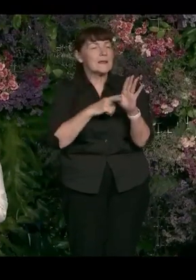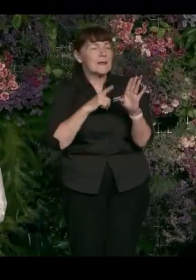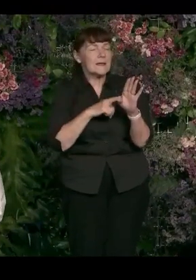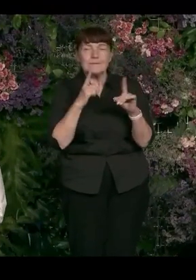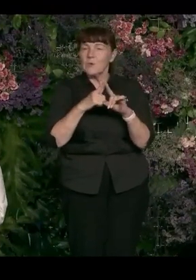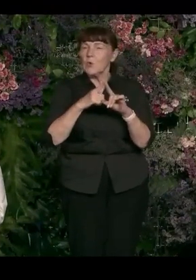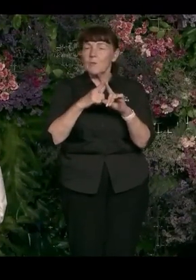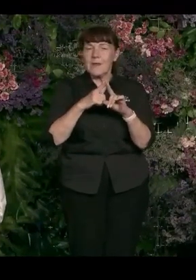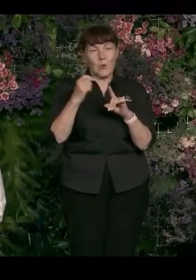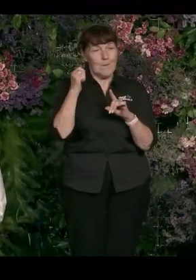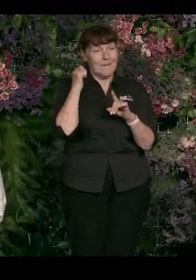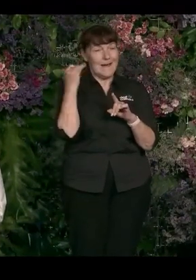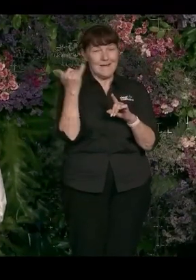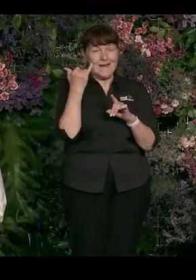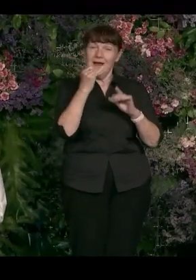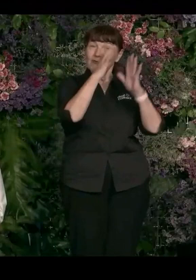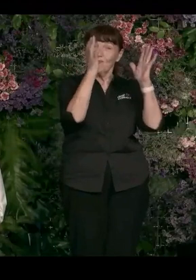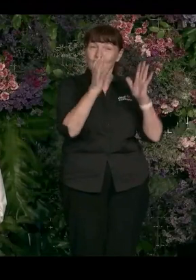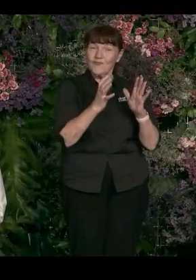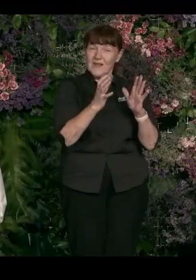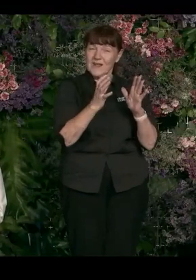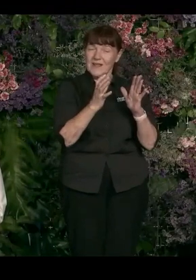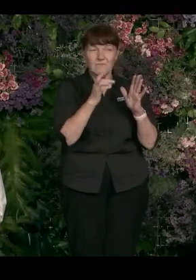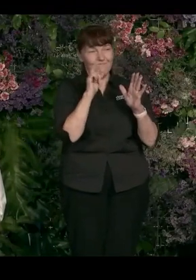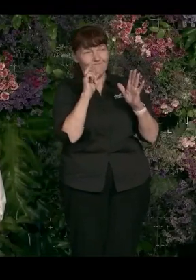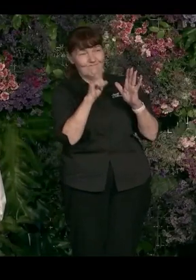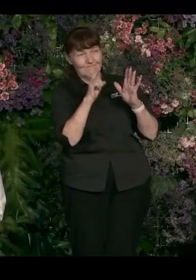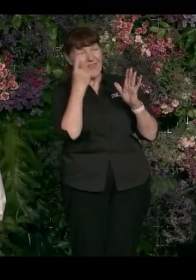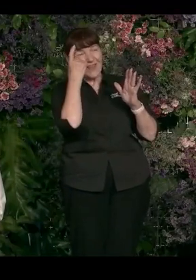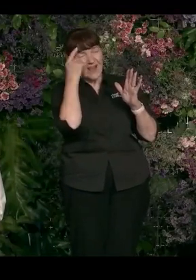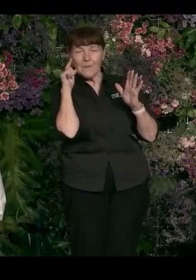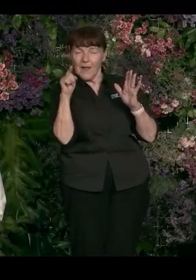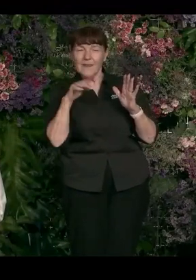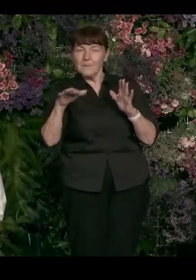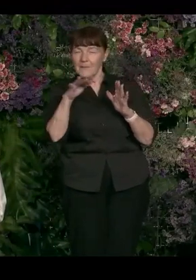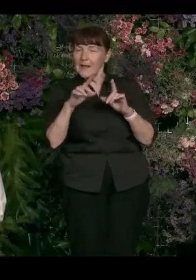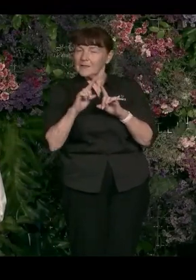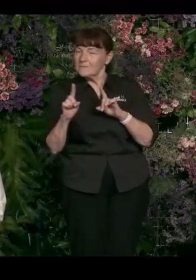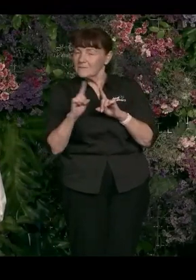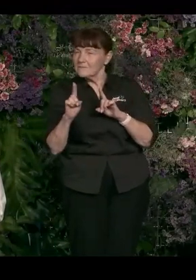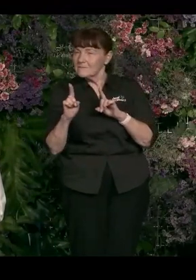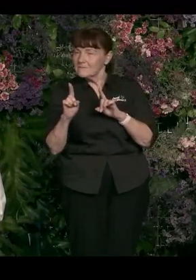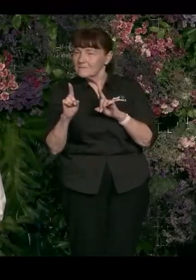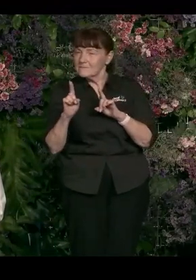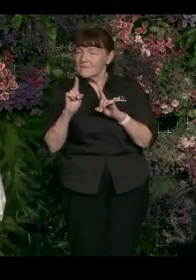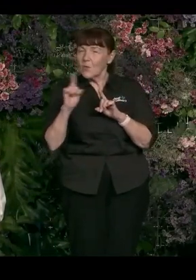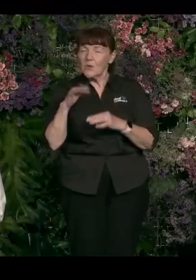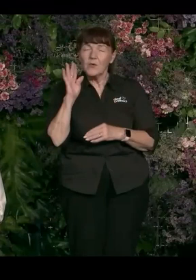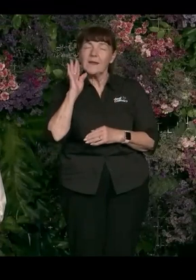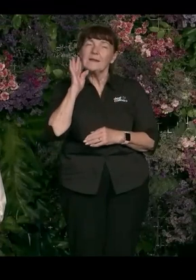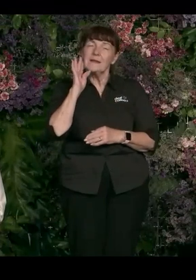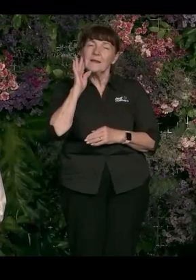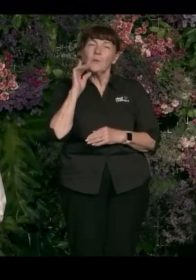It could be the tree in your backyard. I want you to have a think about that place. Have a think about what you hear